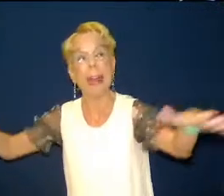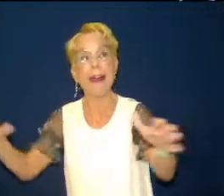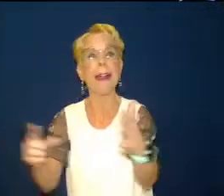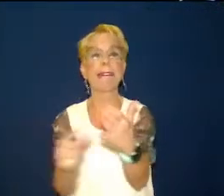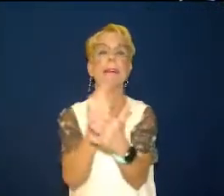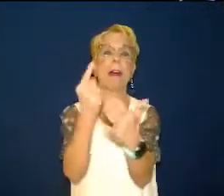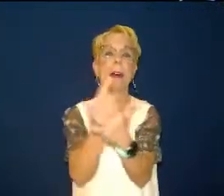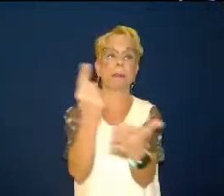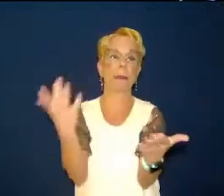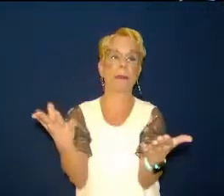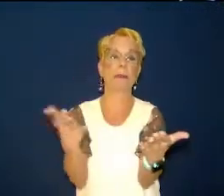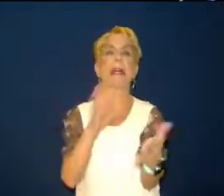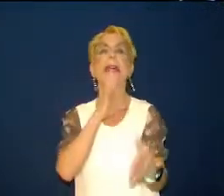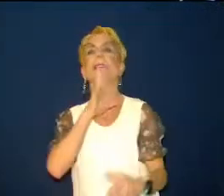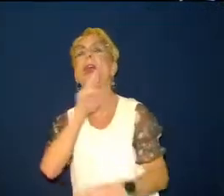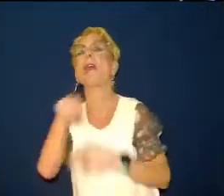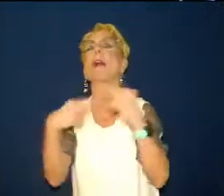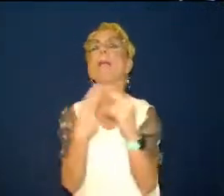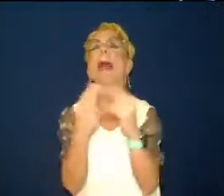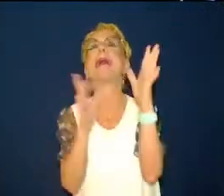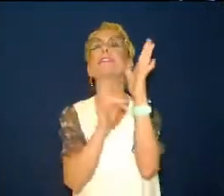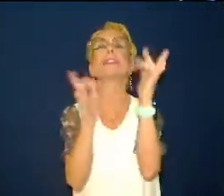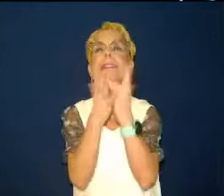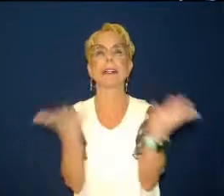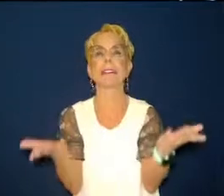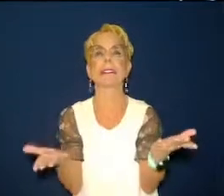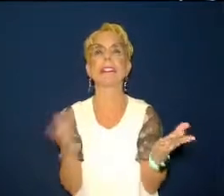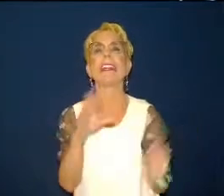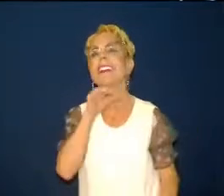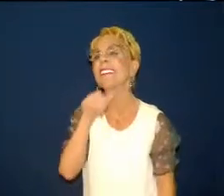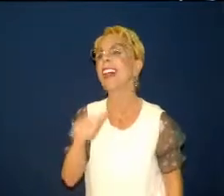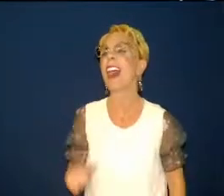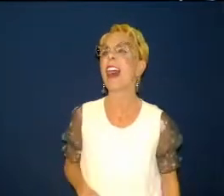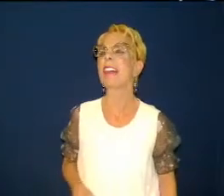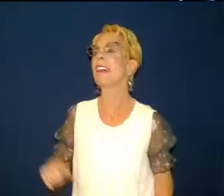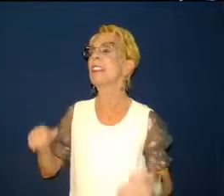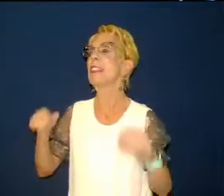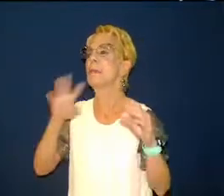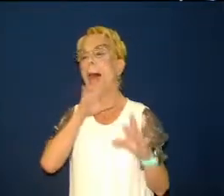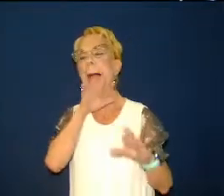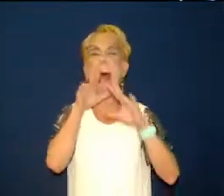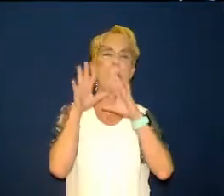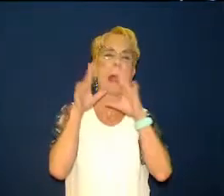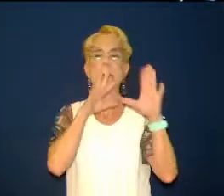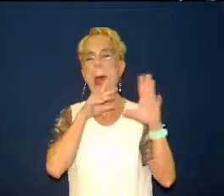wesleyan be we don't have time to sit around and talk about how bad we all know how bad the world is